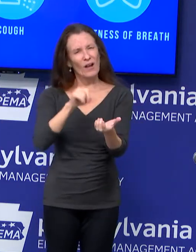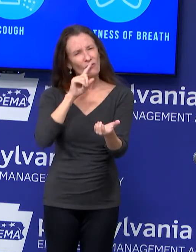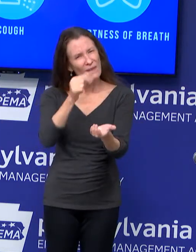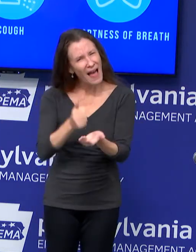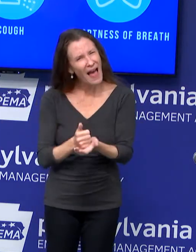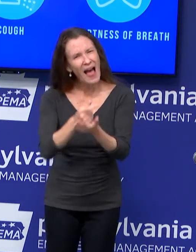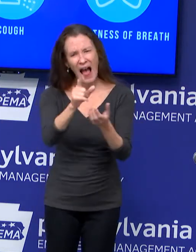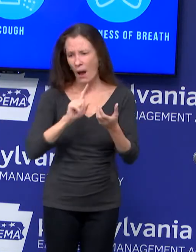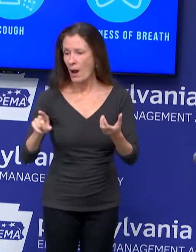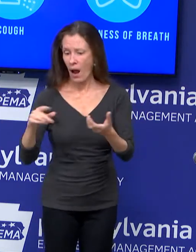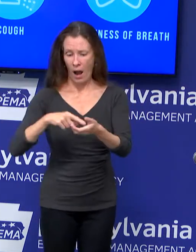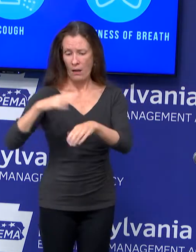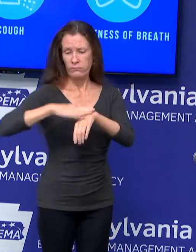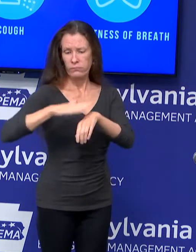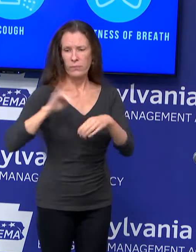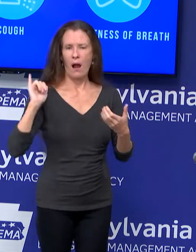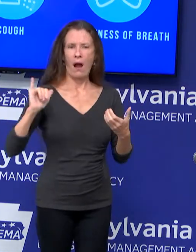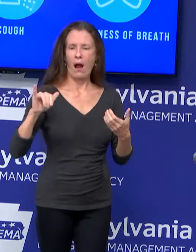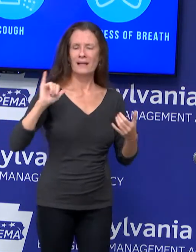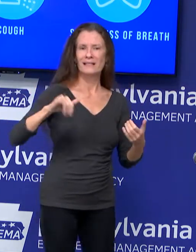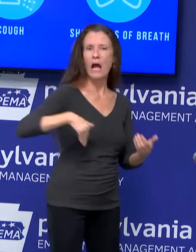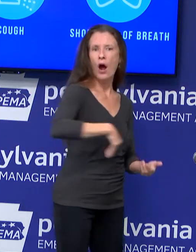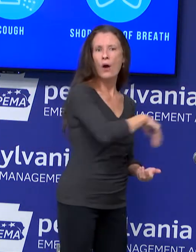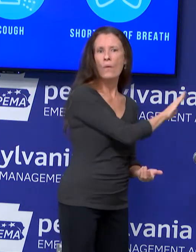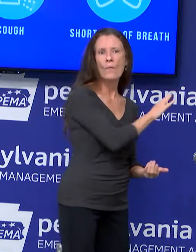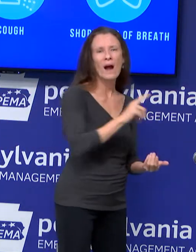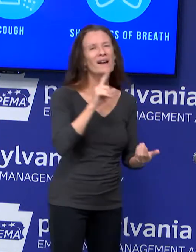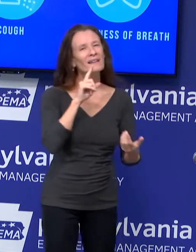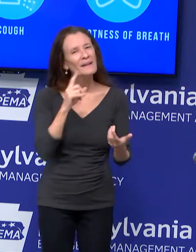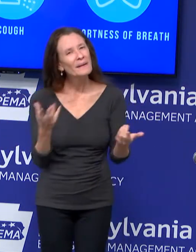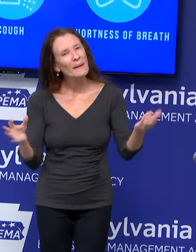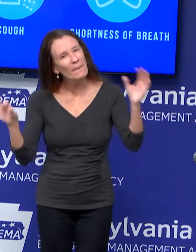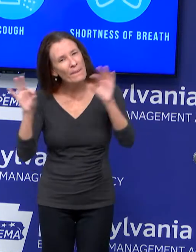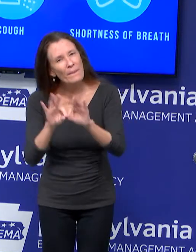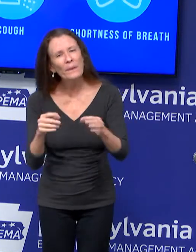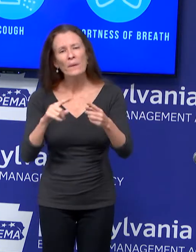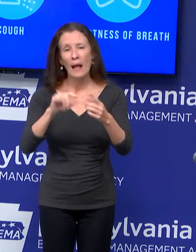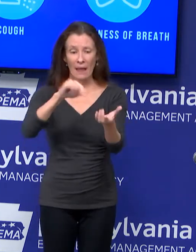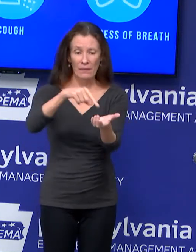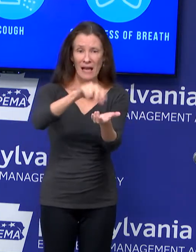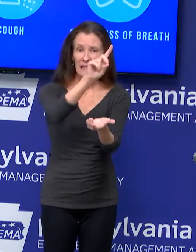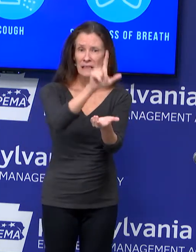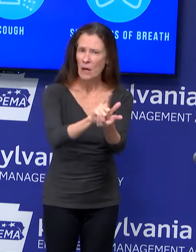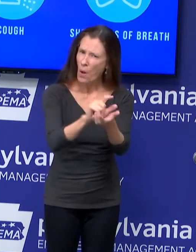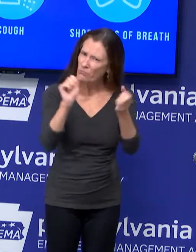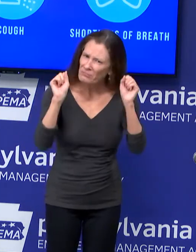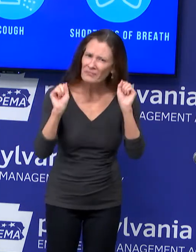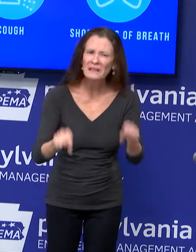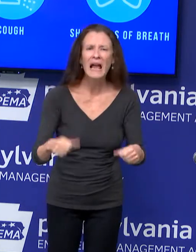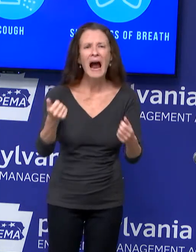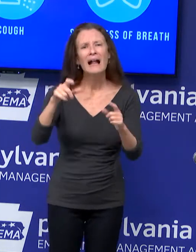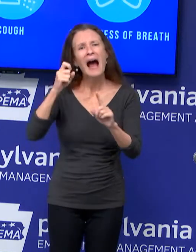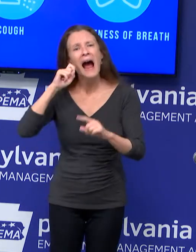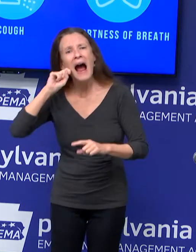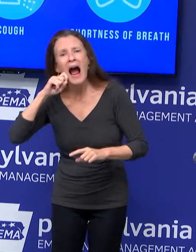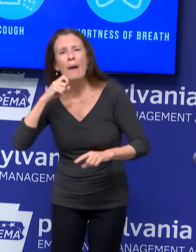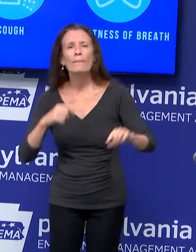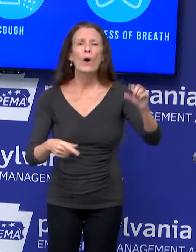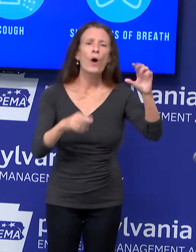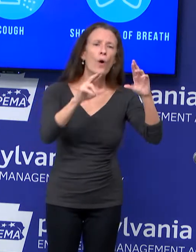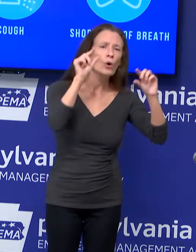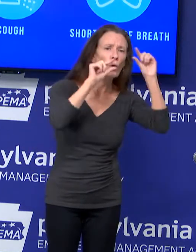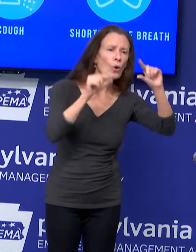can download this from Apple or Google stores. It's compatible with Apple phones and Android phones, and it's